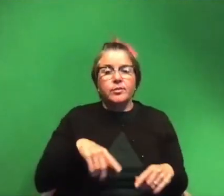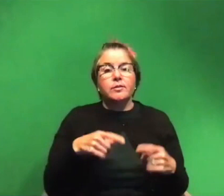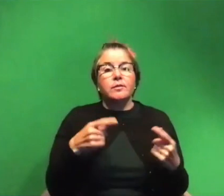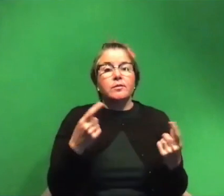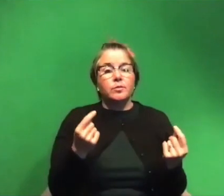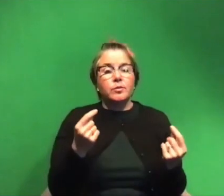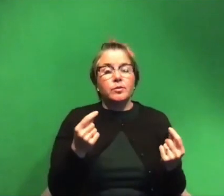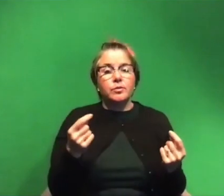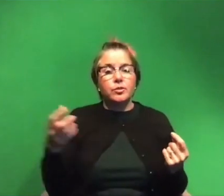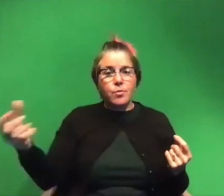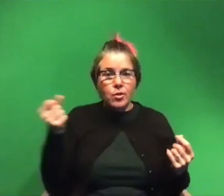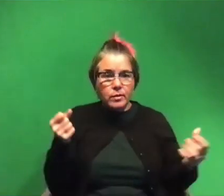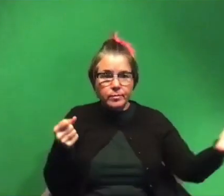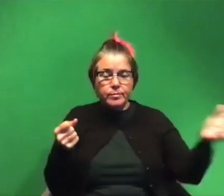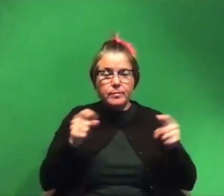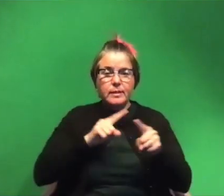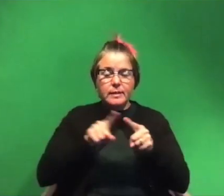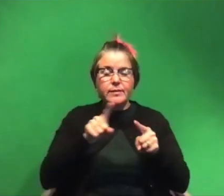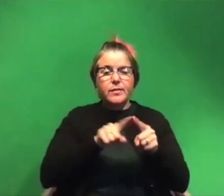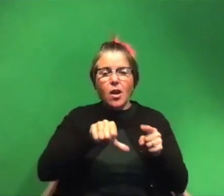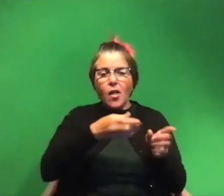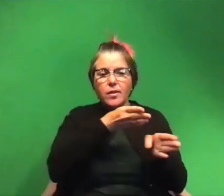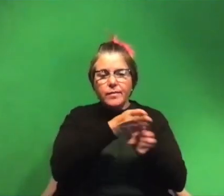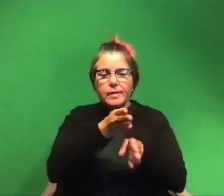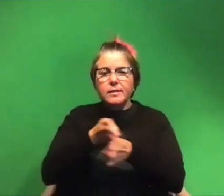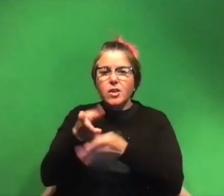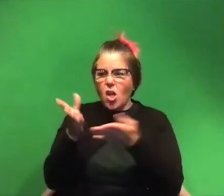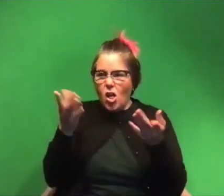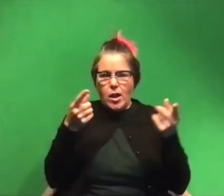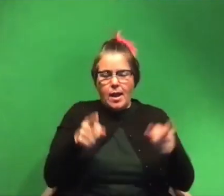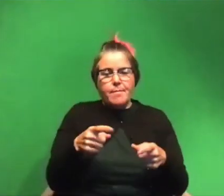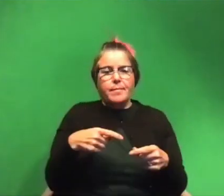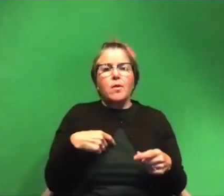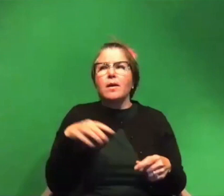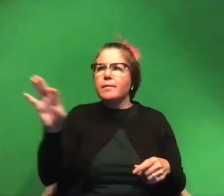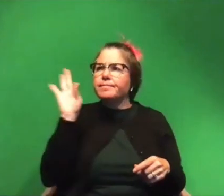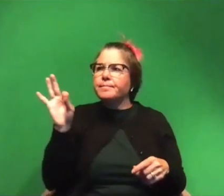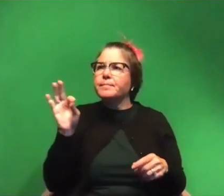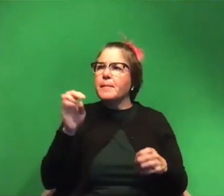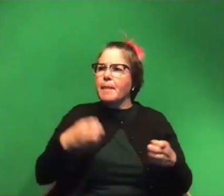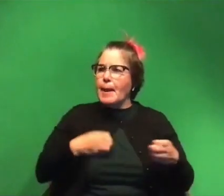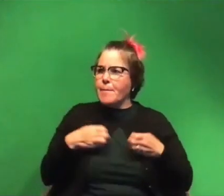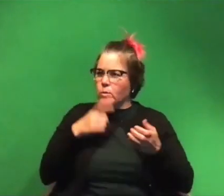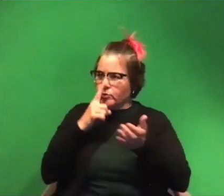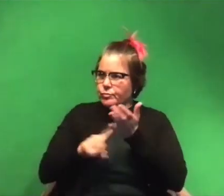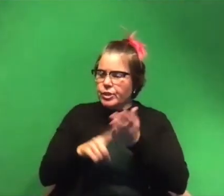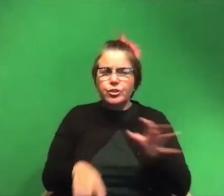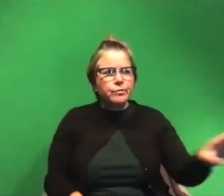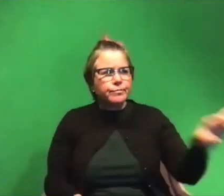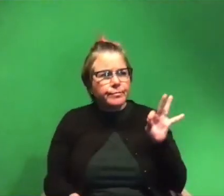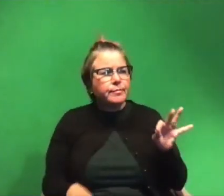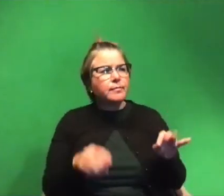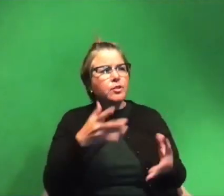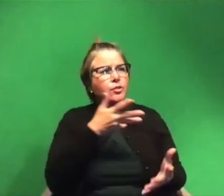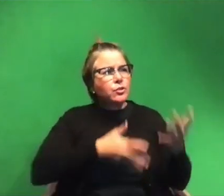just pull in from all sorts of subfields that already exist and say okay we have to take a little bit from the emotion research we have to take a little bit from social